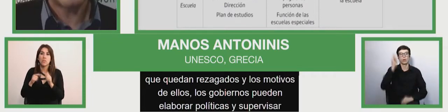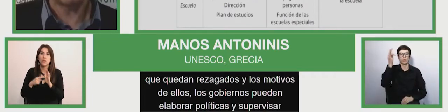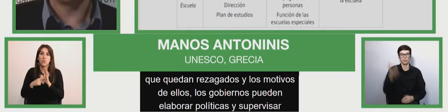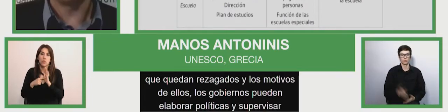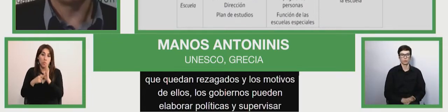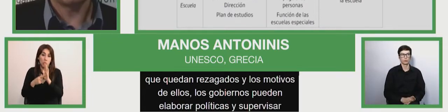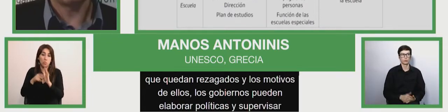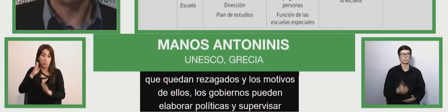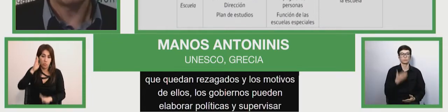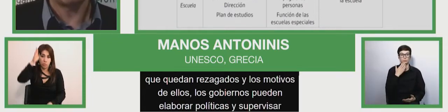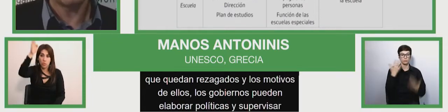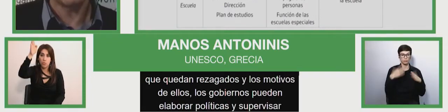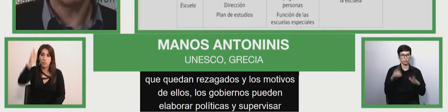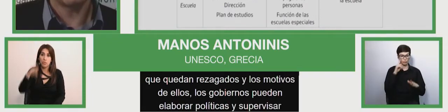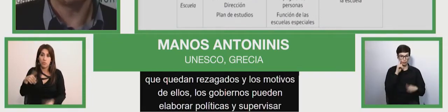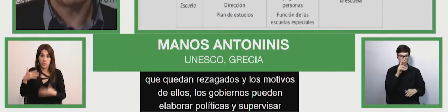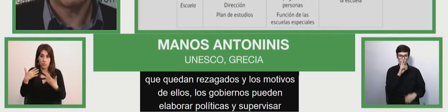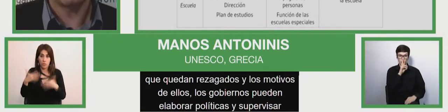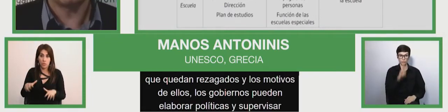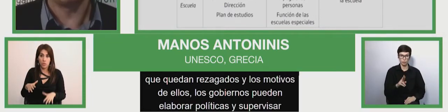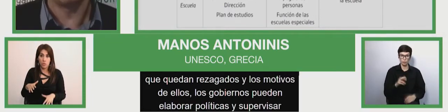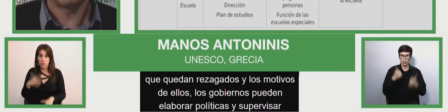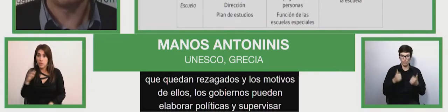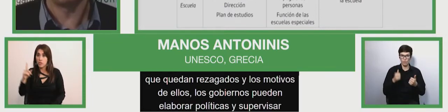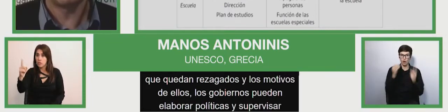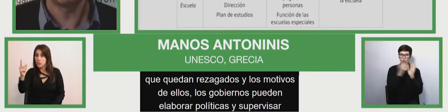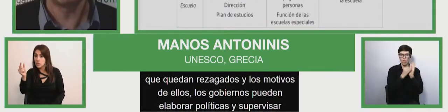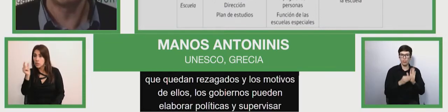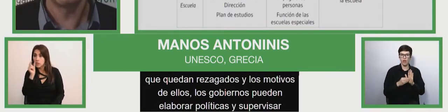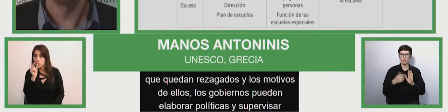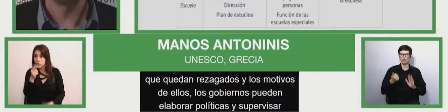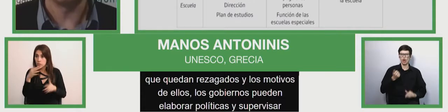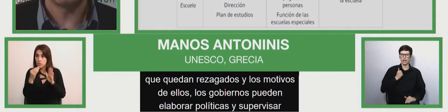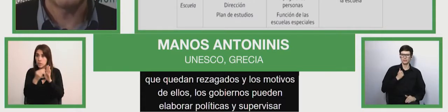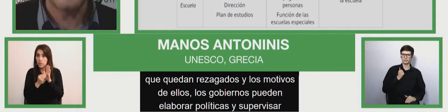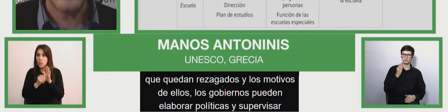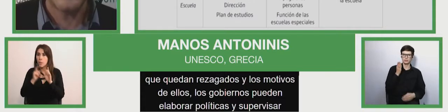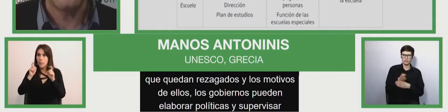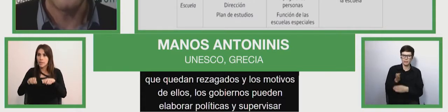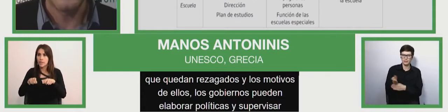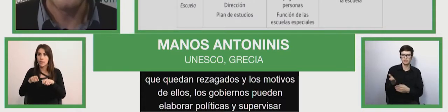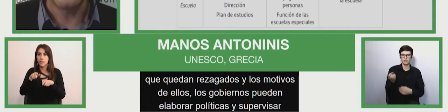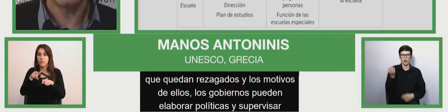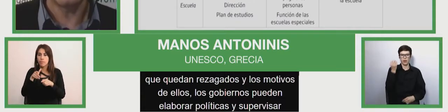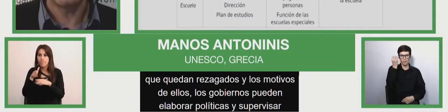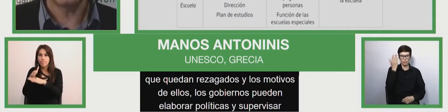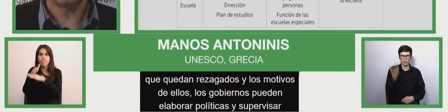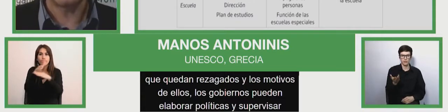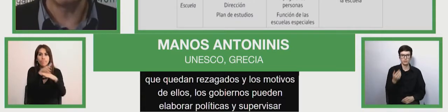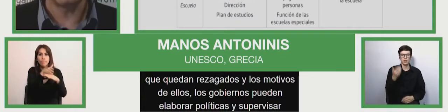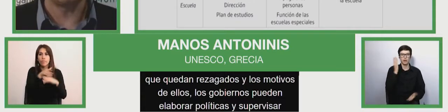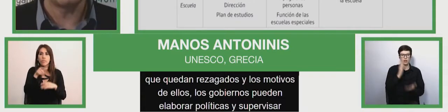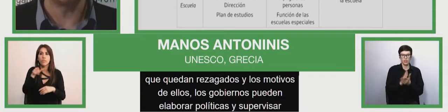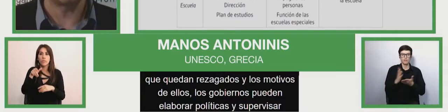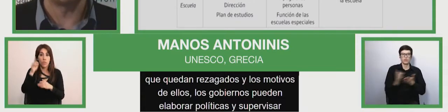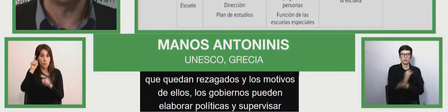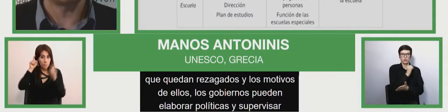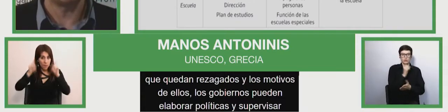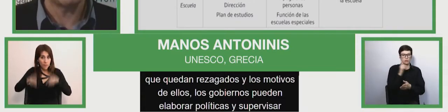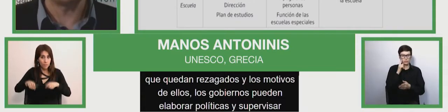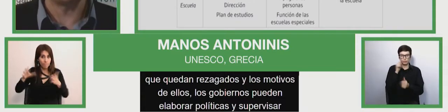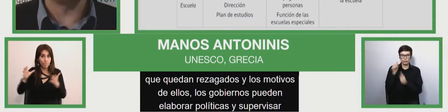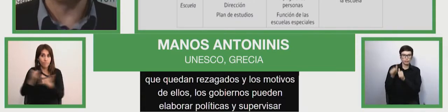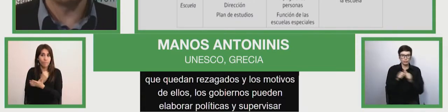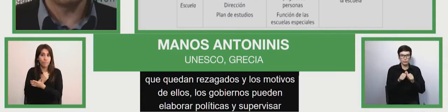recording the results and pass on systems and learnings. They should also follow up on the feelings